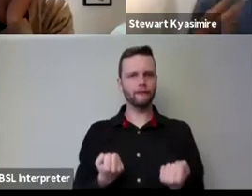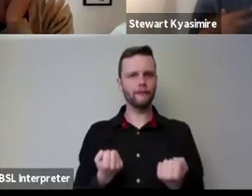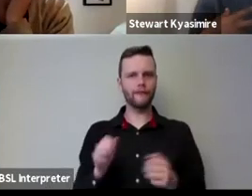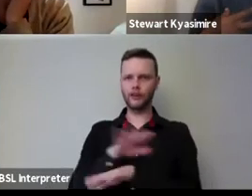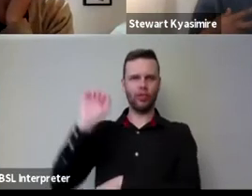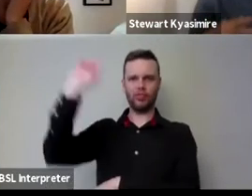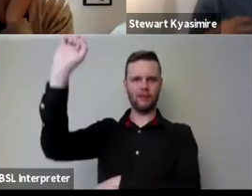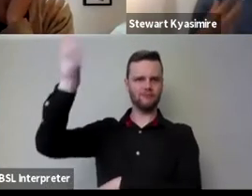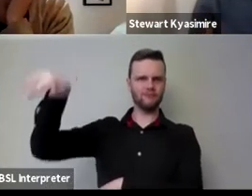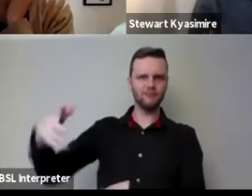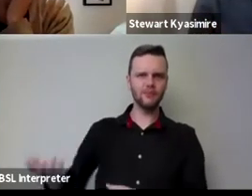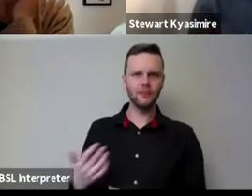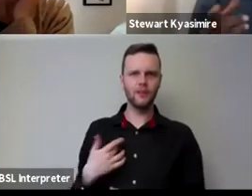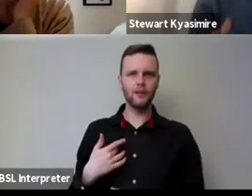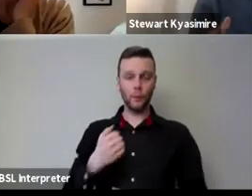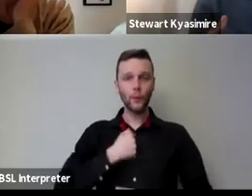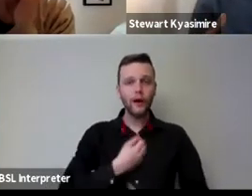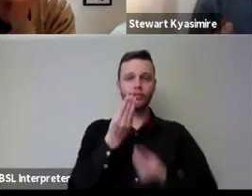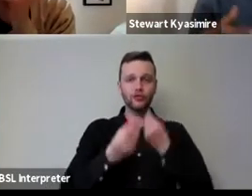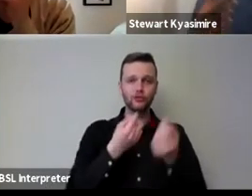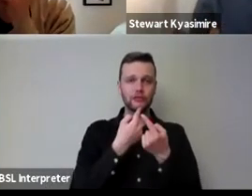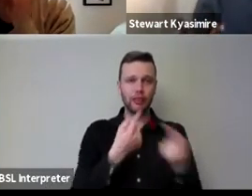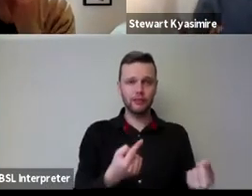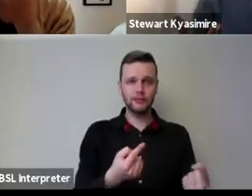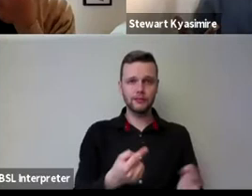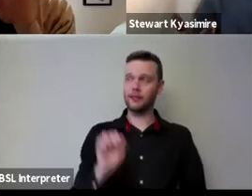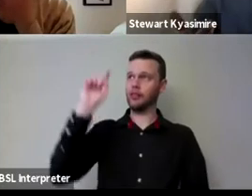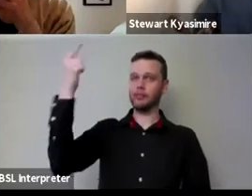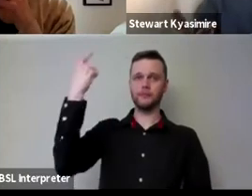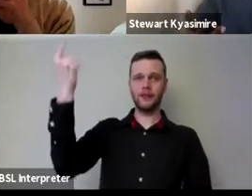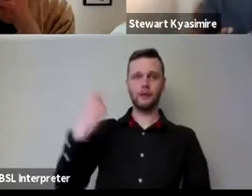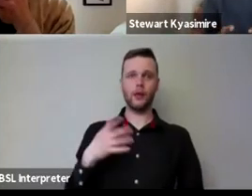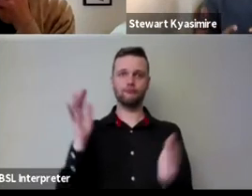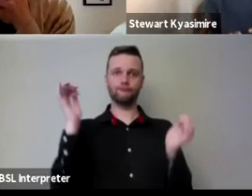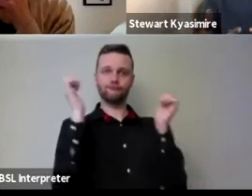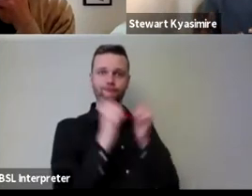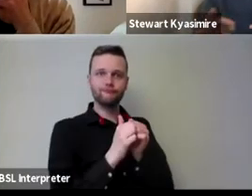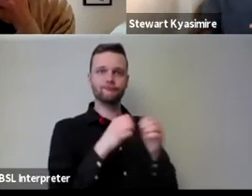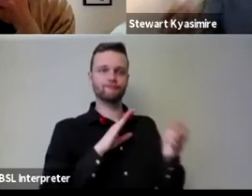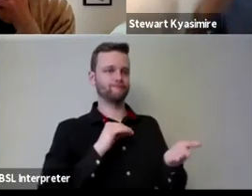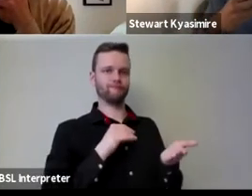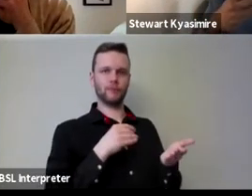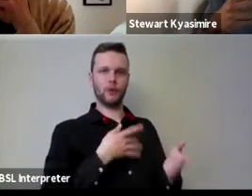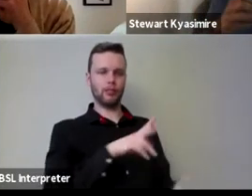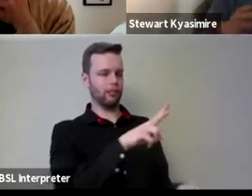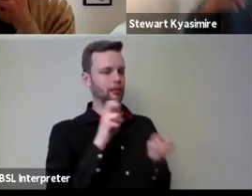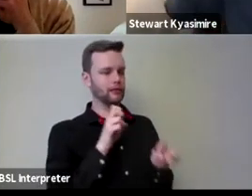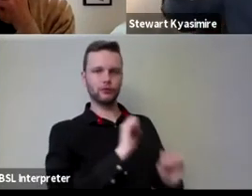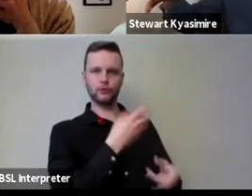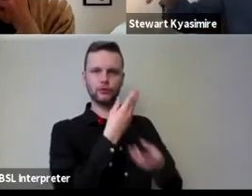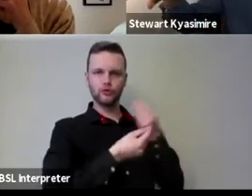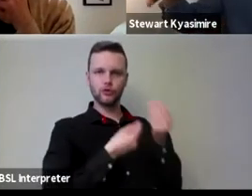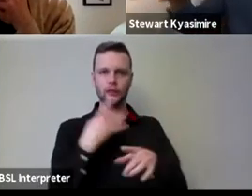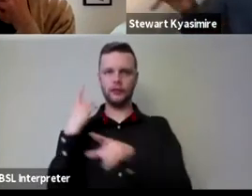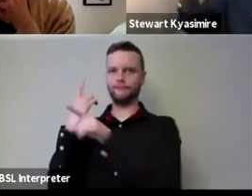we are the storytellers not them what they are is commissioners who who will listen to your story go and speak